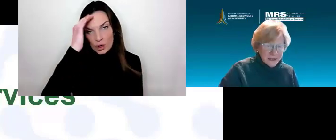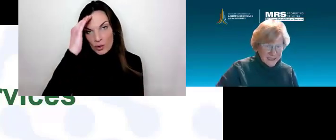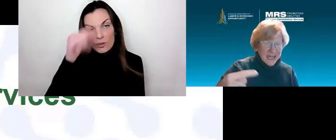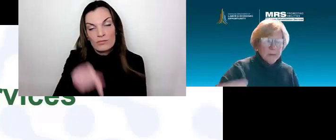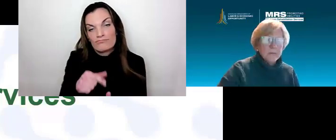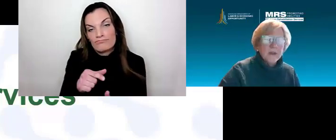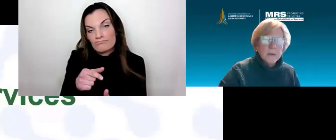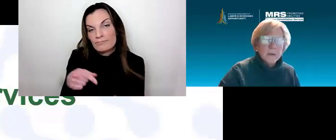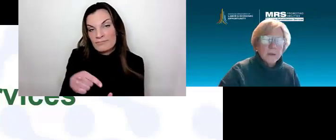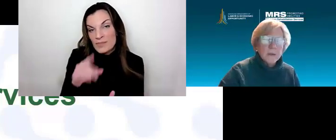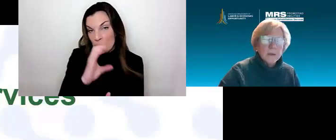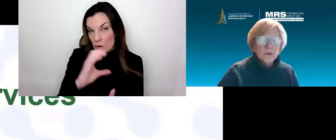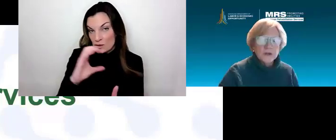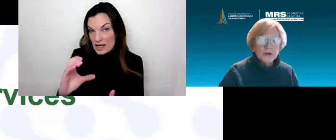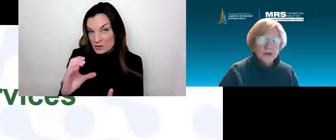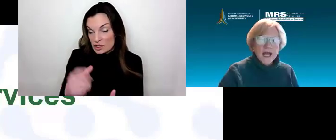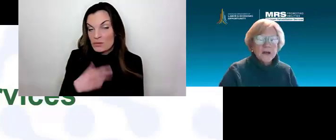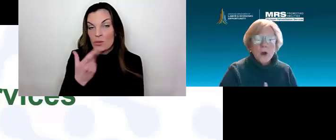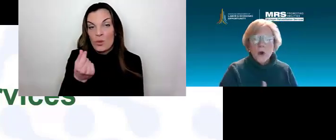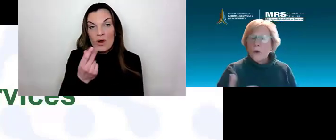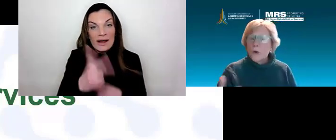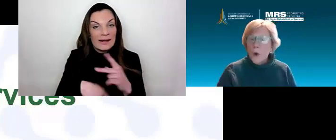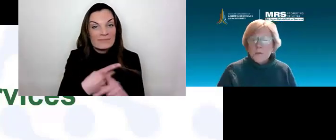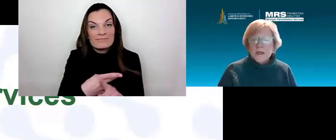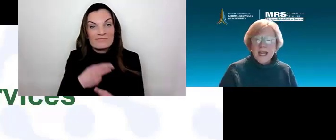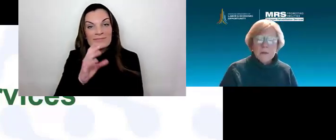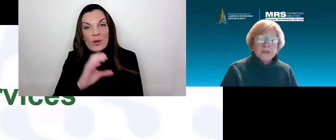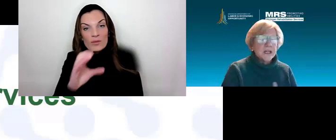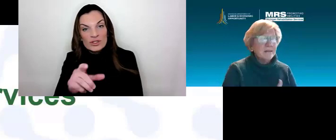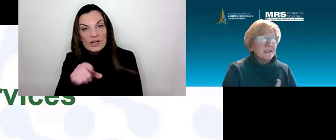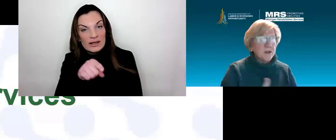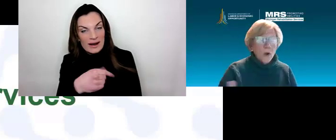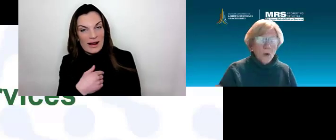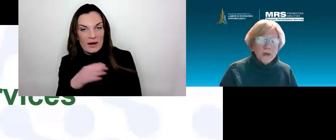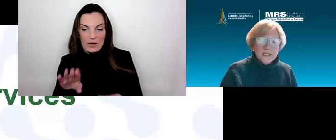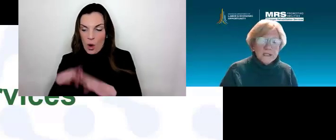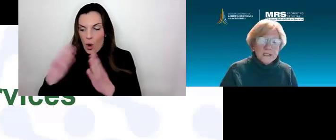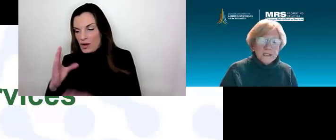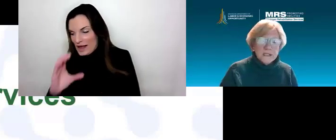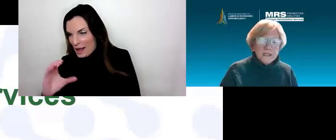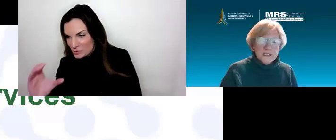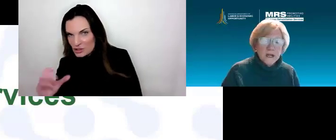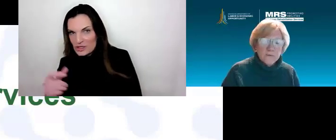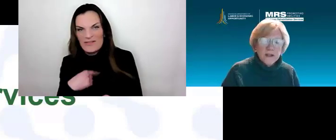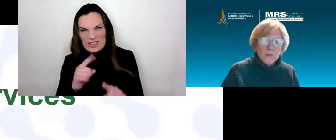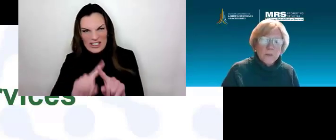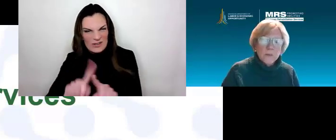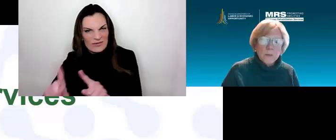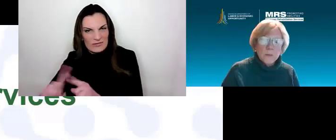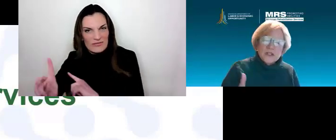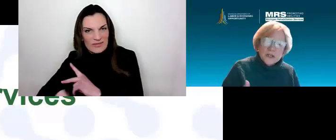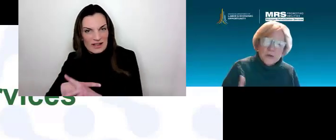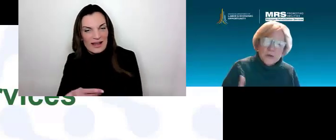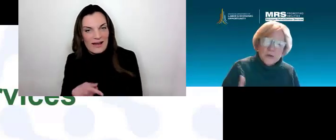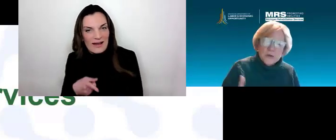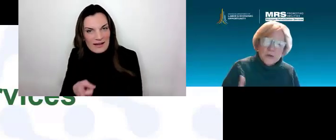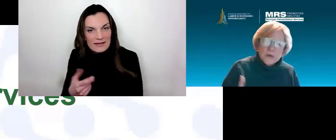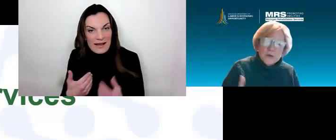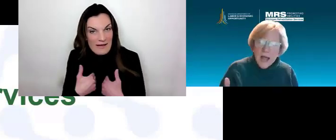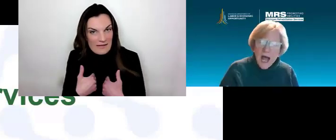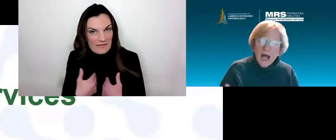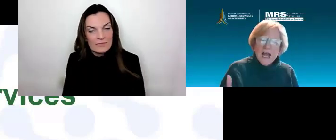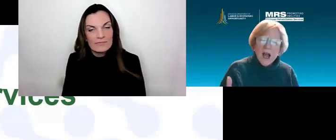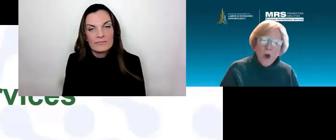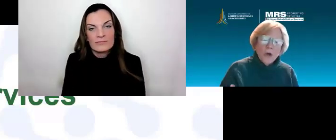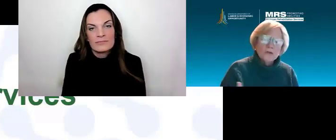captioning, the type of captioning that you turn on, or open captioning that's always there and available, should be